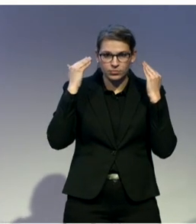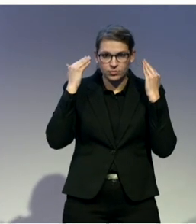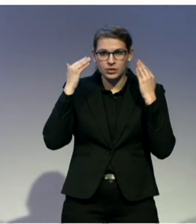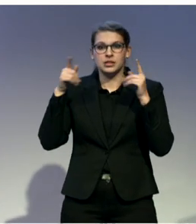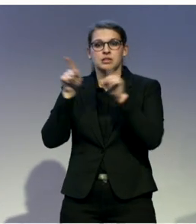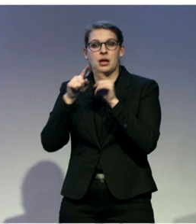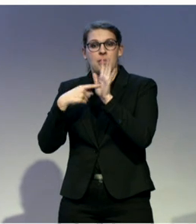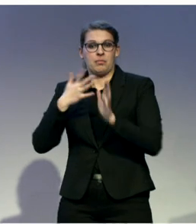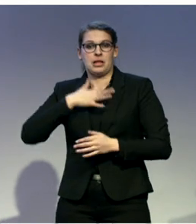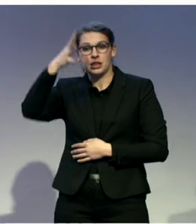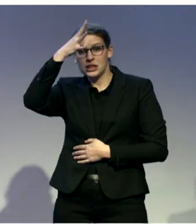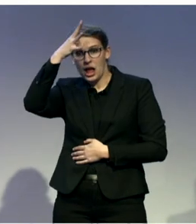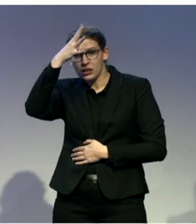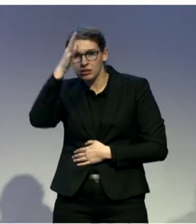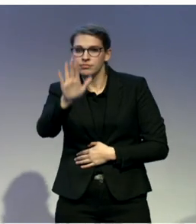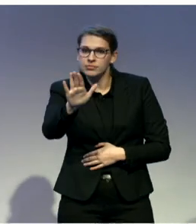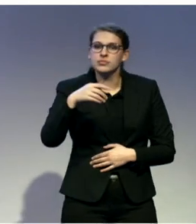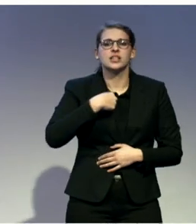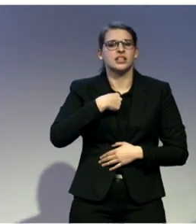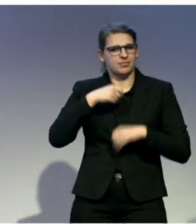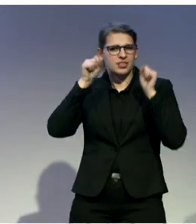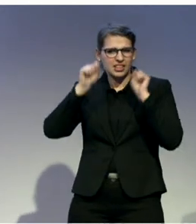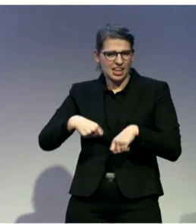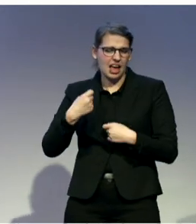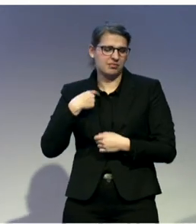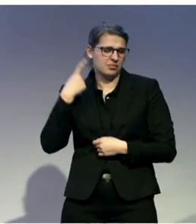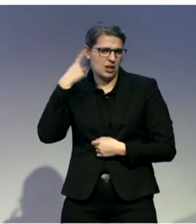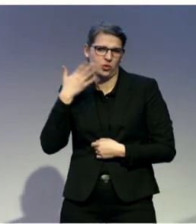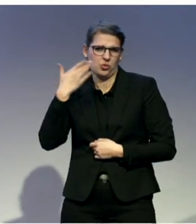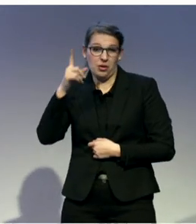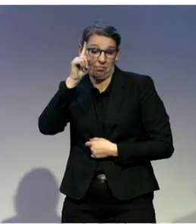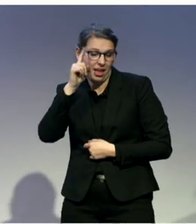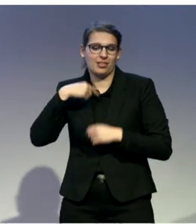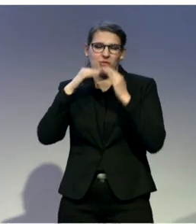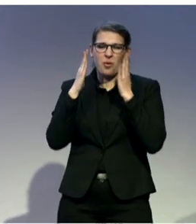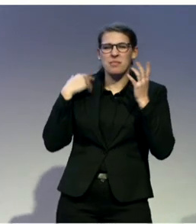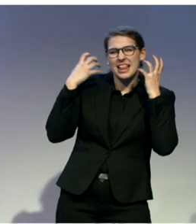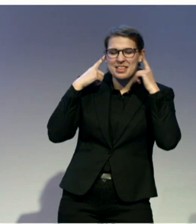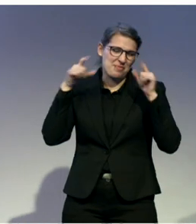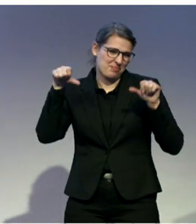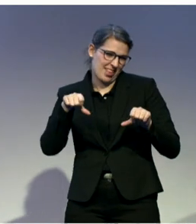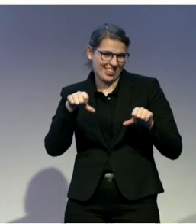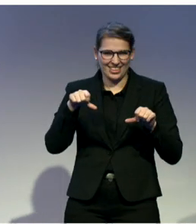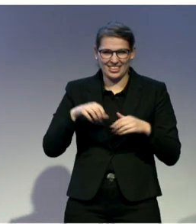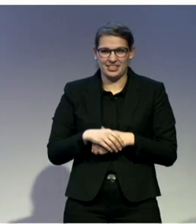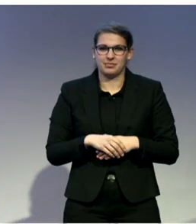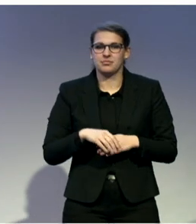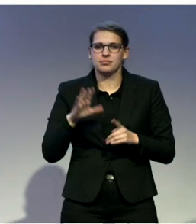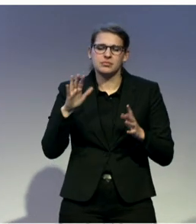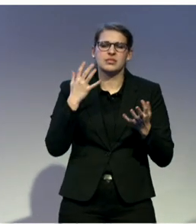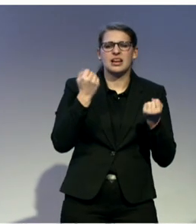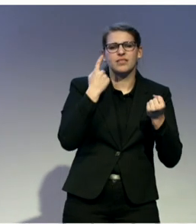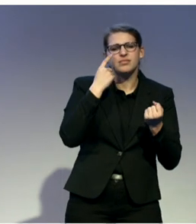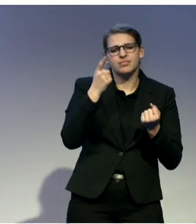just the acoustics in my house is not good. So this number, of course, is an estimate only. And 15,000